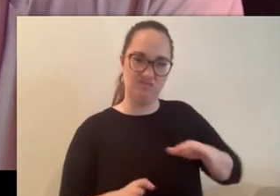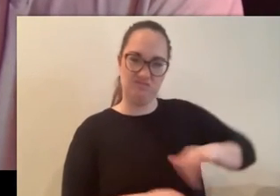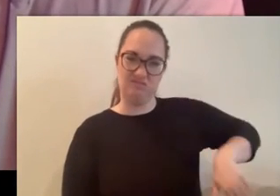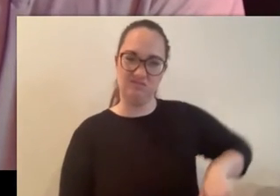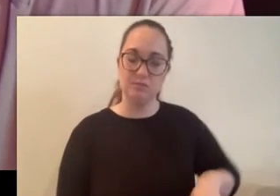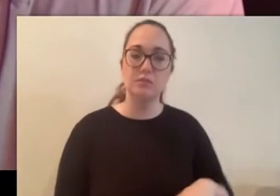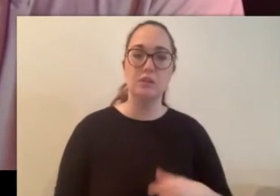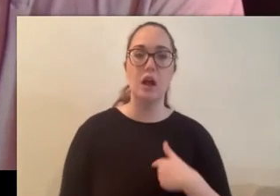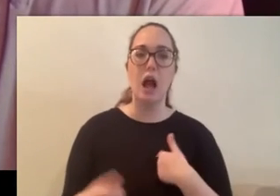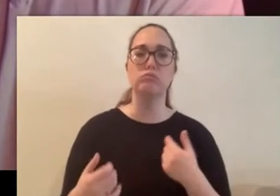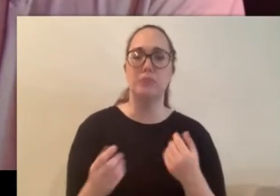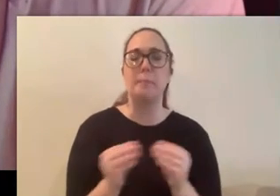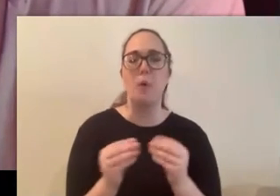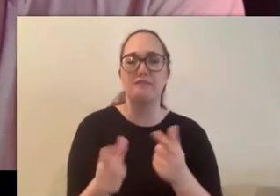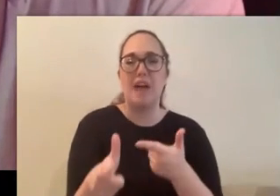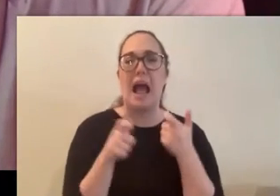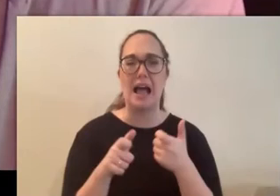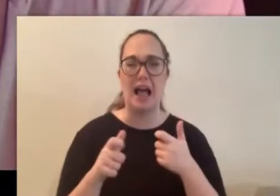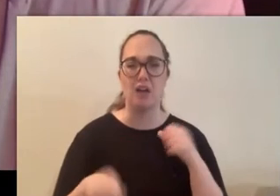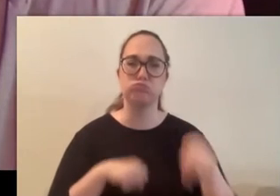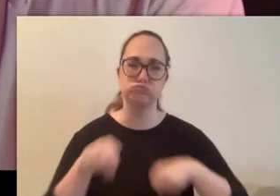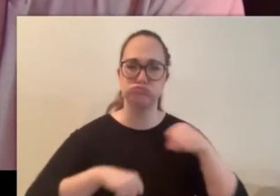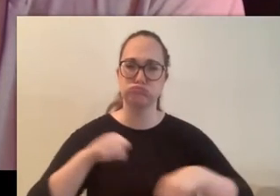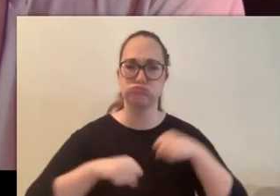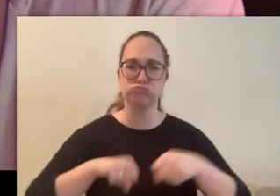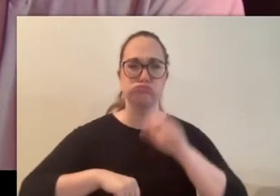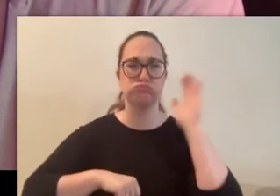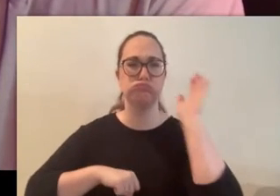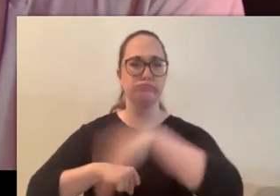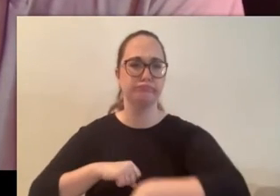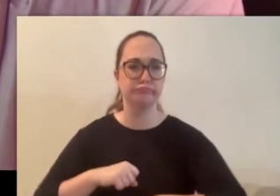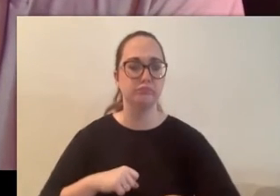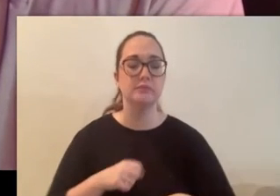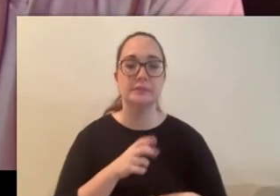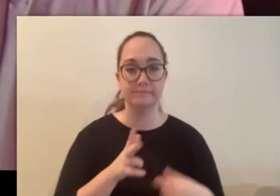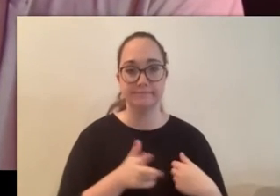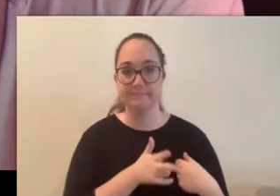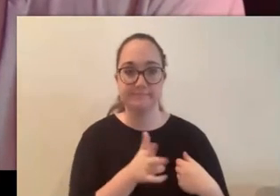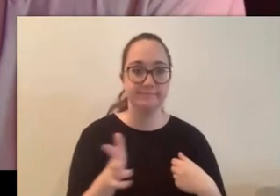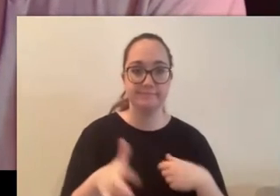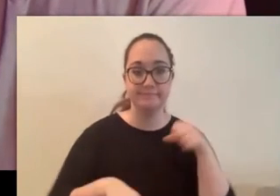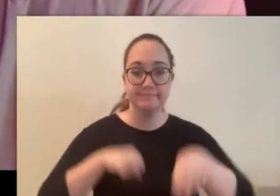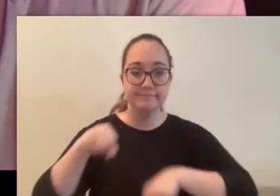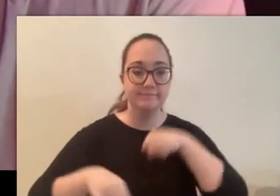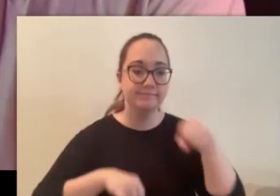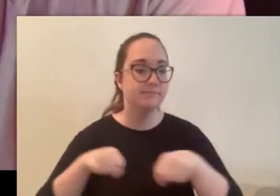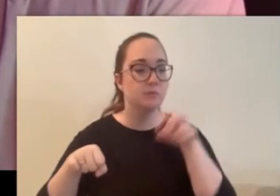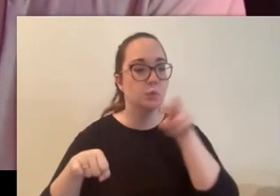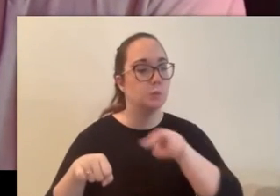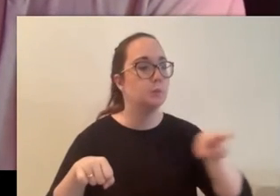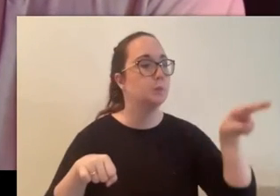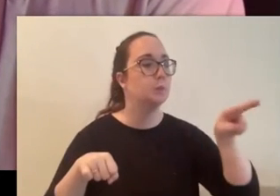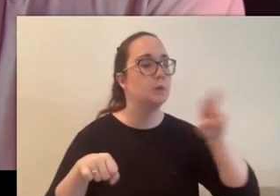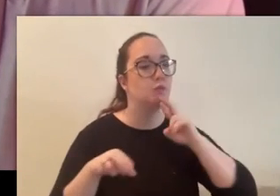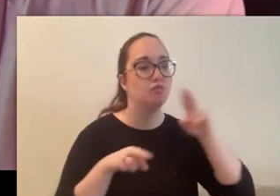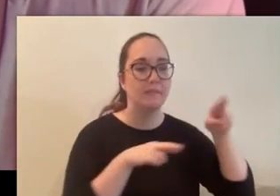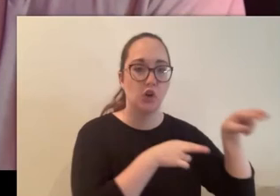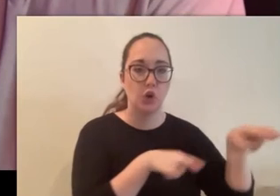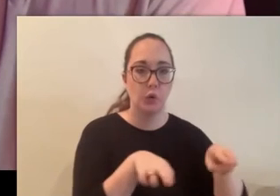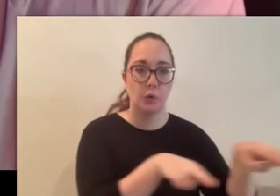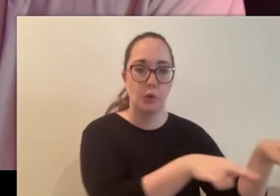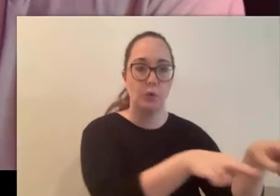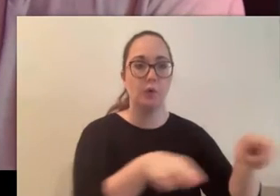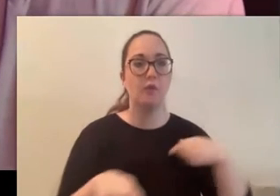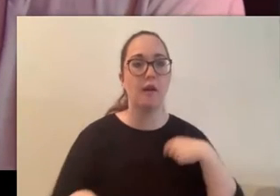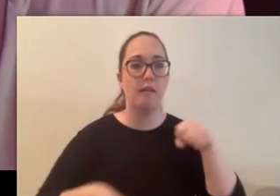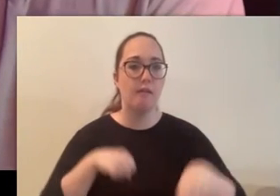the woods but i can make faster time i came to the point where the trail paralleled the river and i was wrong this